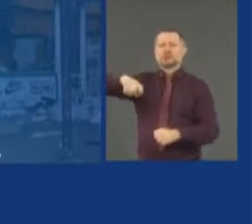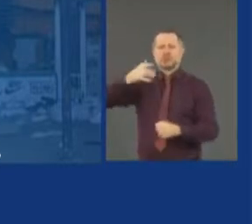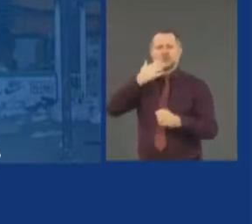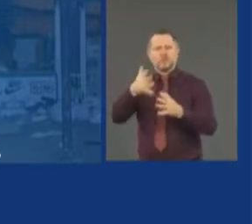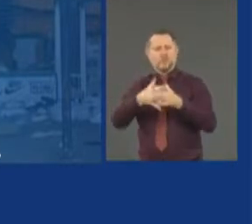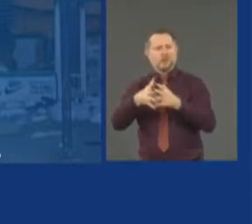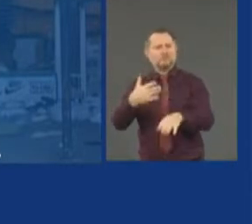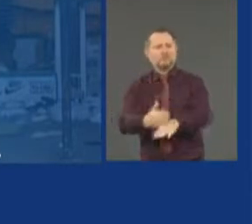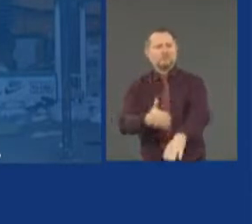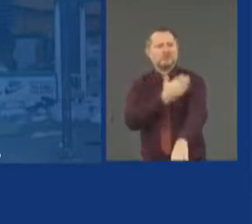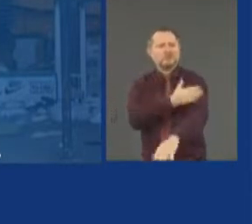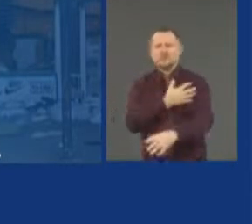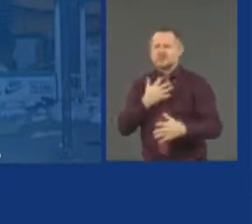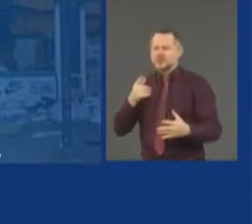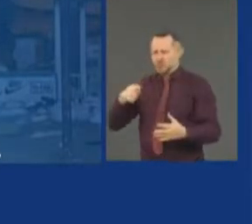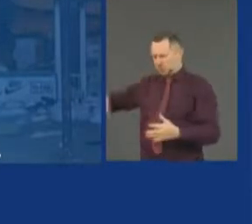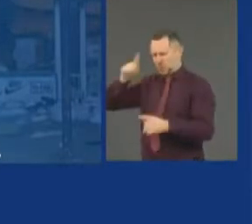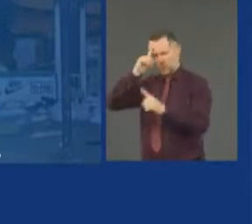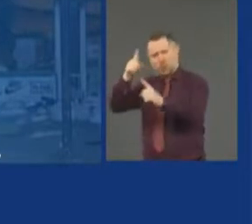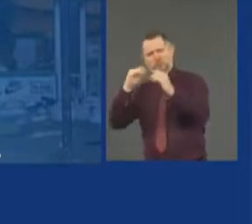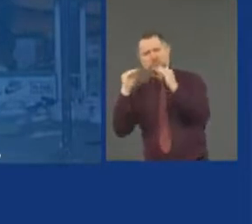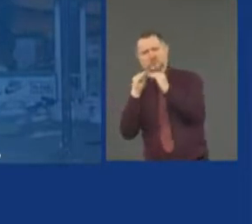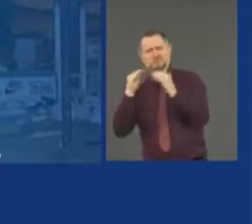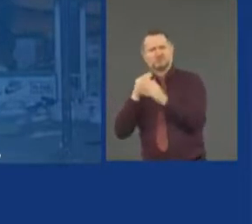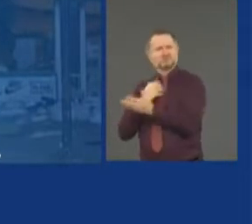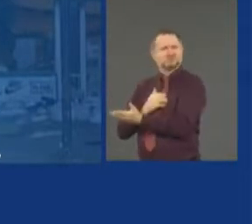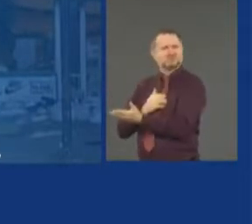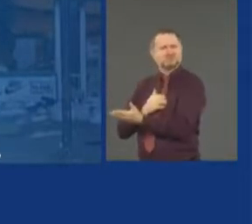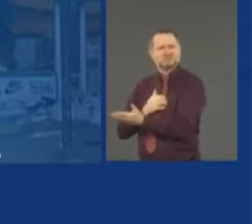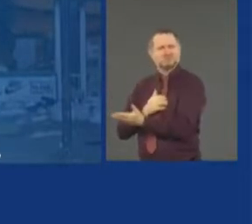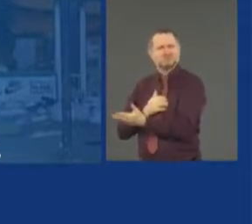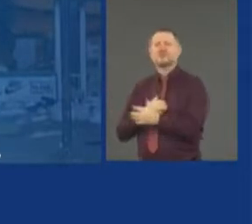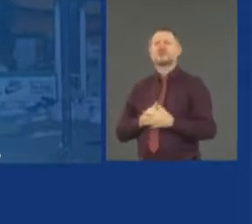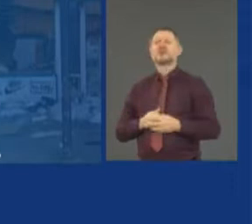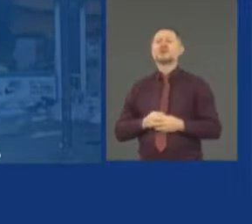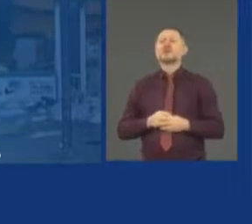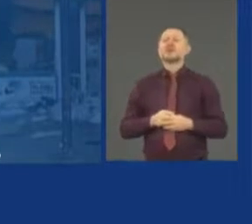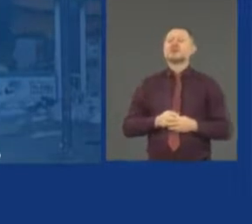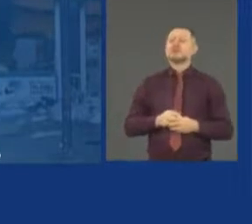I don't believe we've yet specified an agenda.